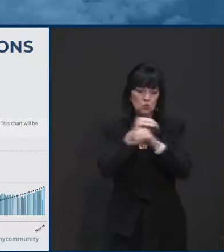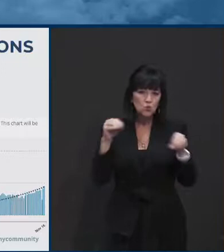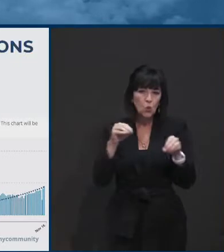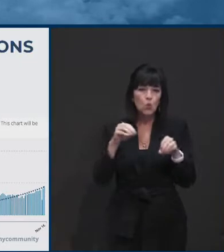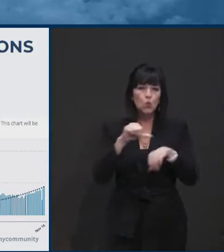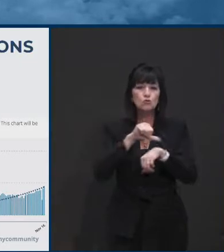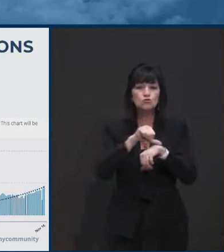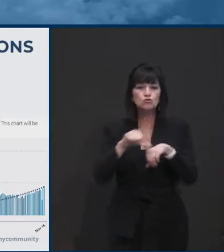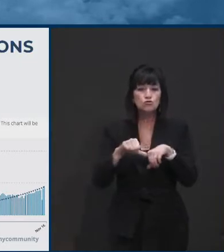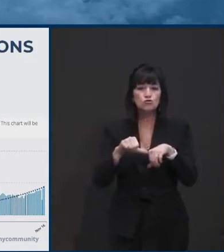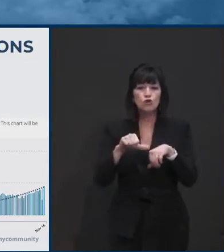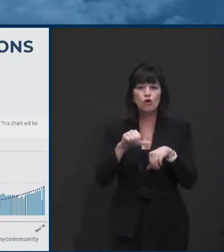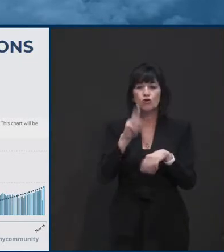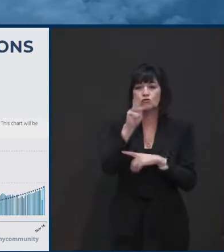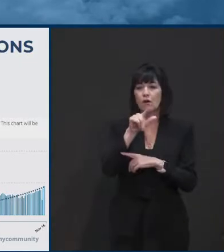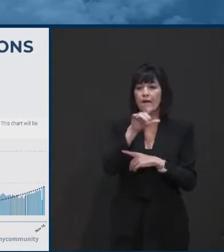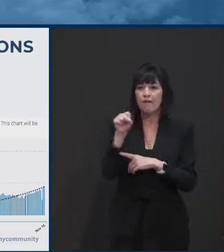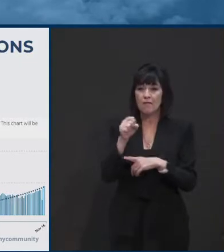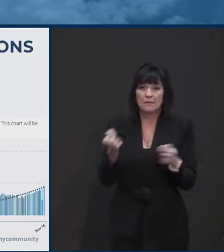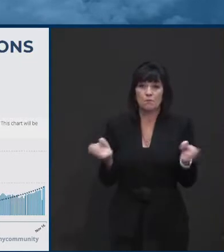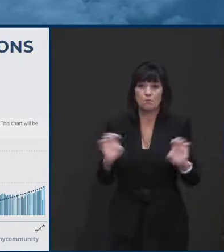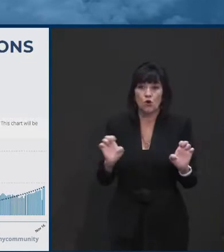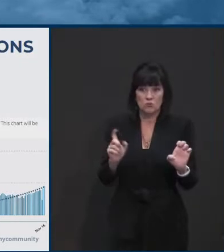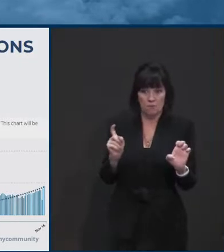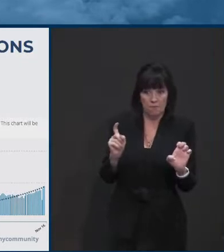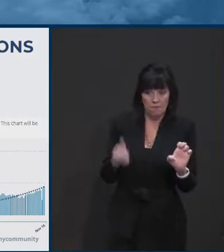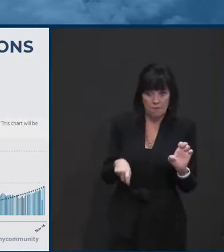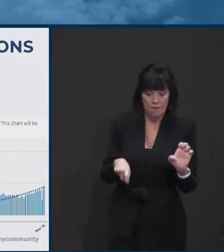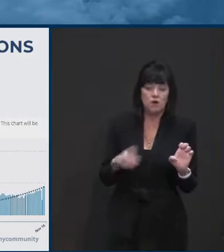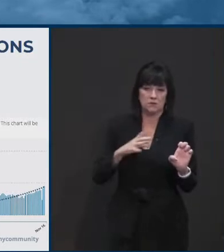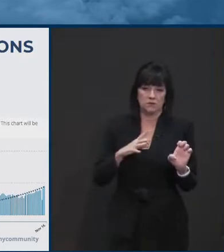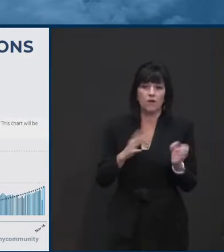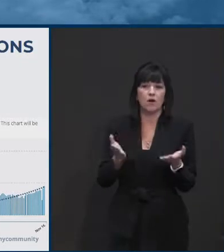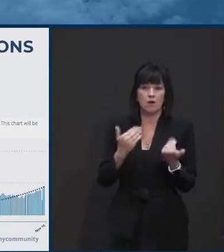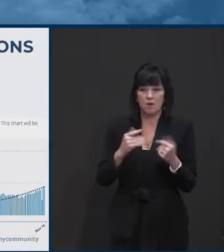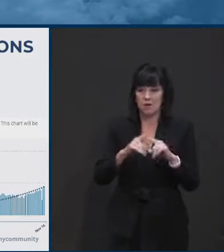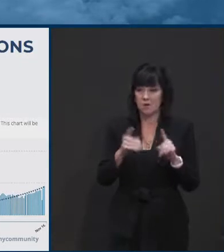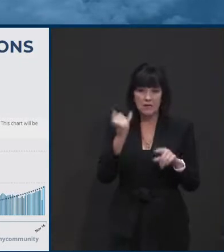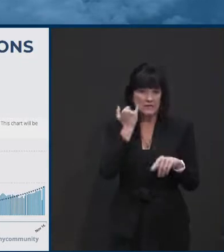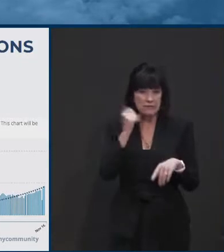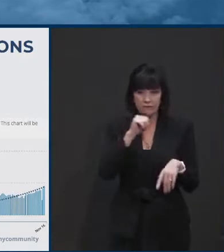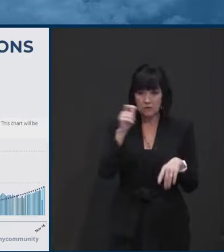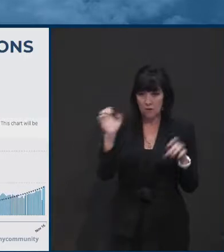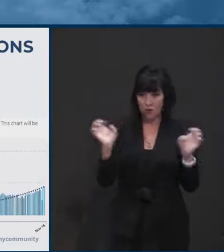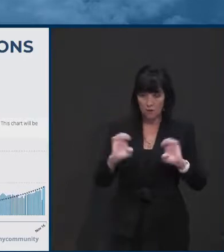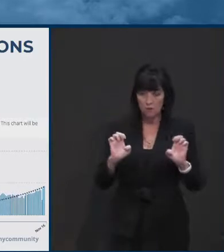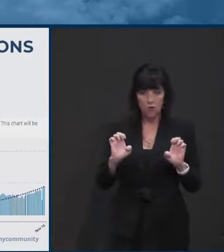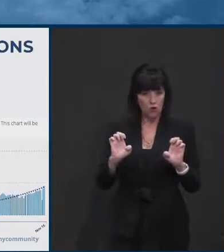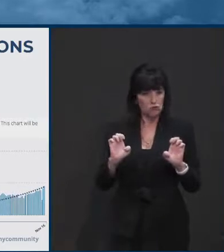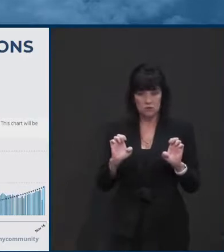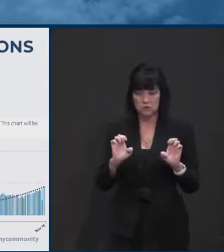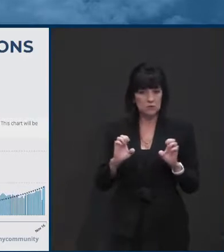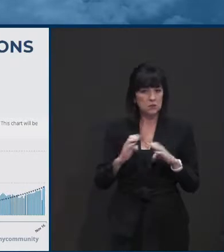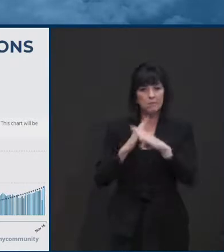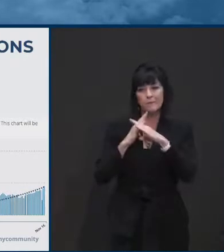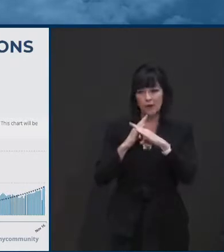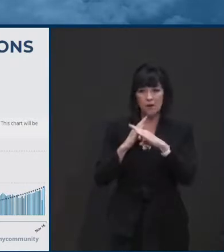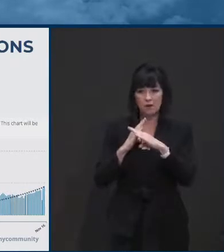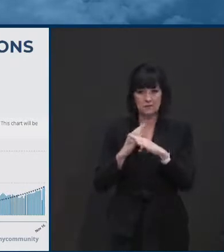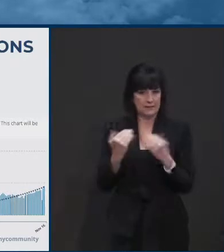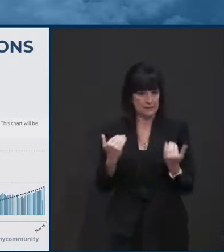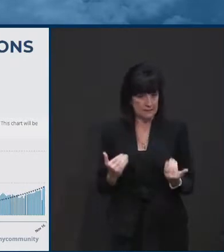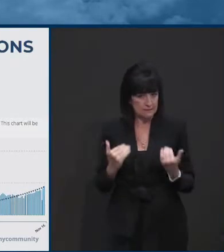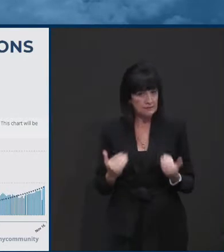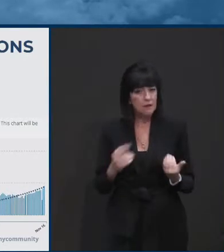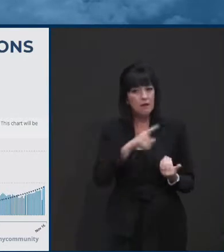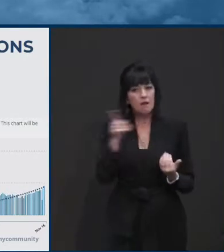critical care capacity statewide of hospitals is in the 400 to 450 range, depending on the day, AJ.